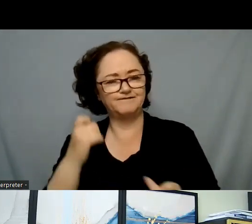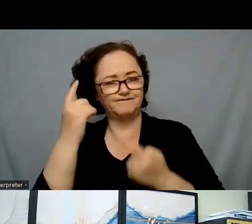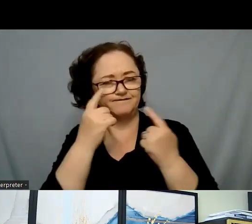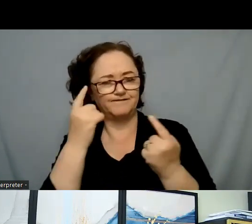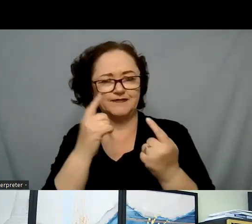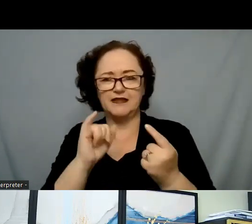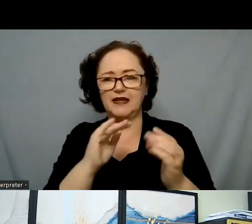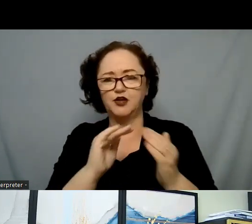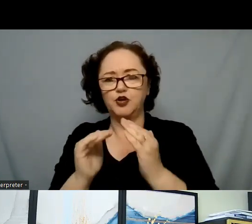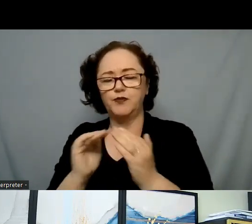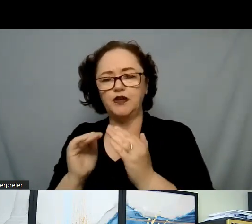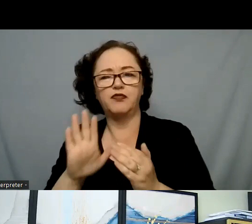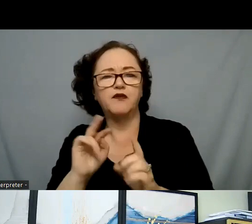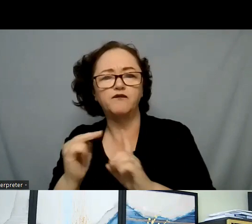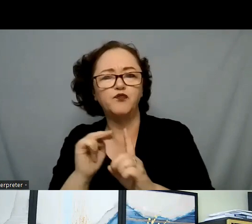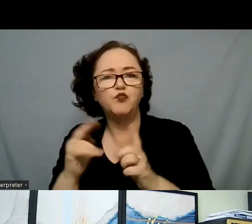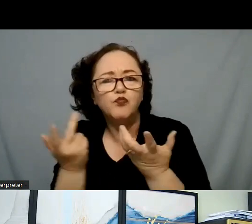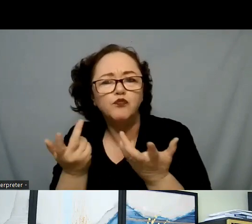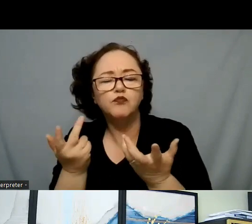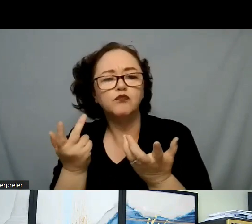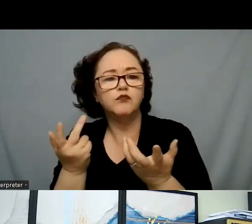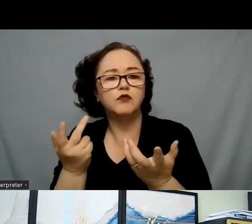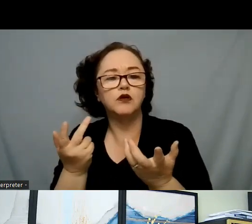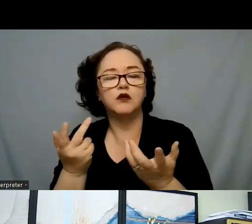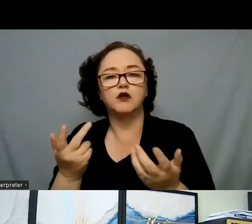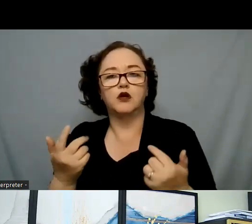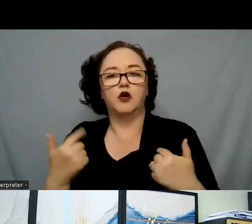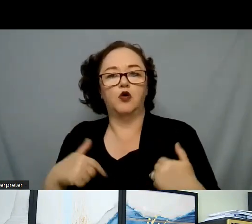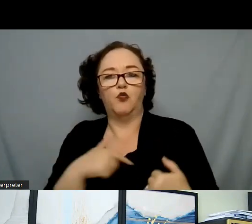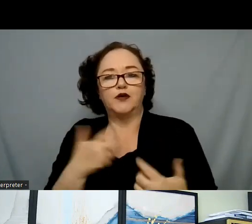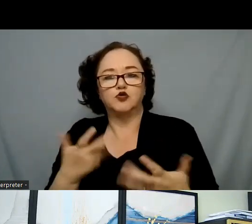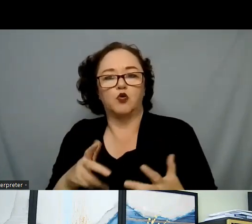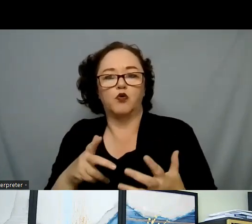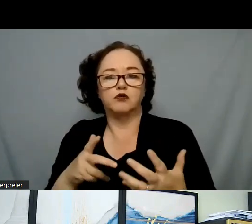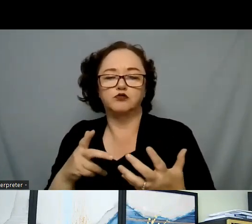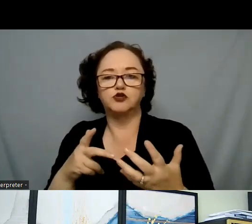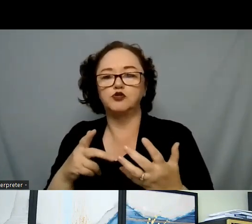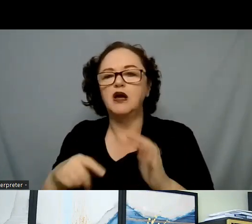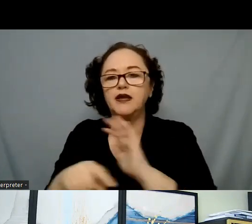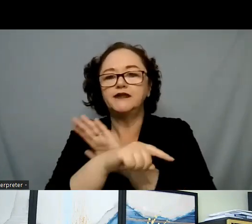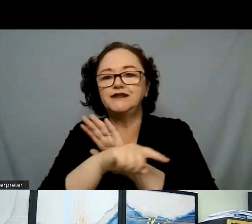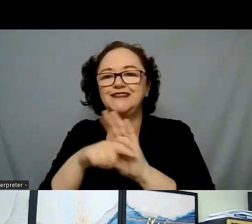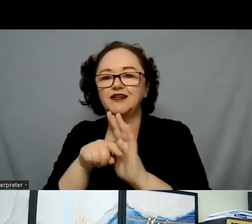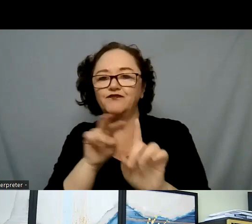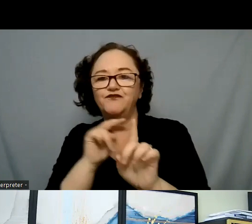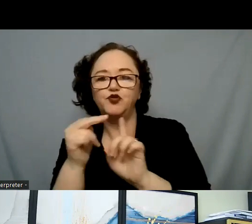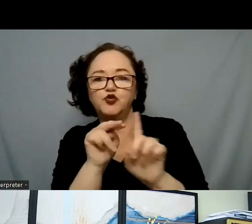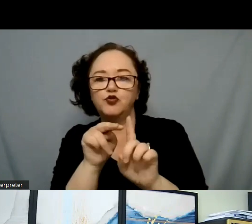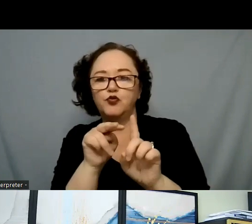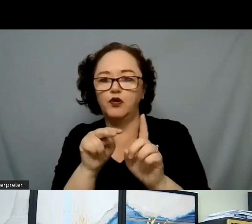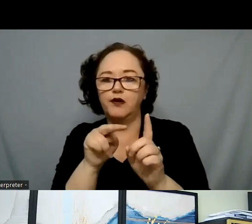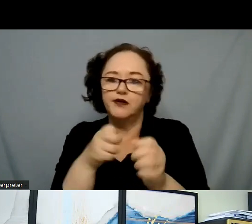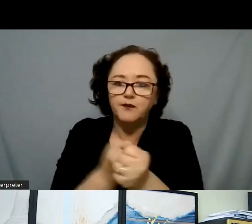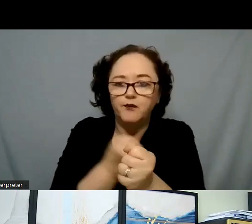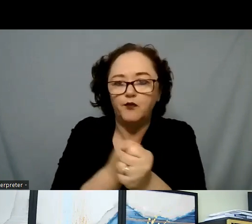community so that we also don't feed into that stigma. Understanding the symptoms that exist, how